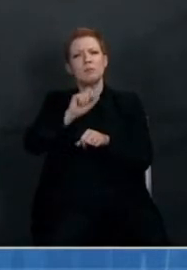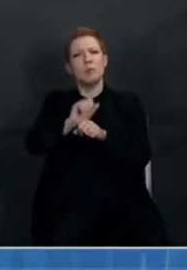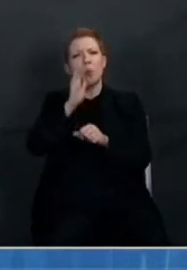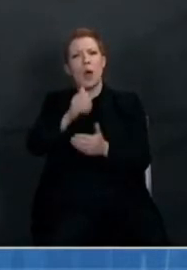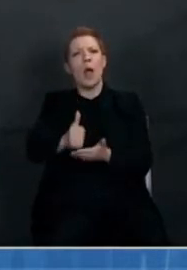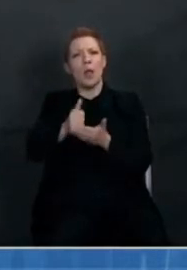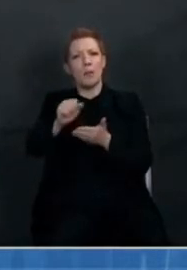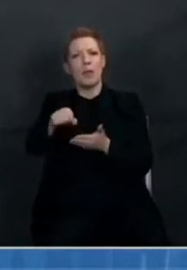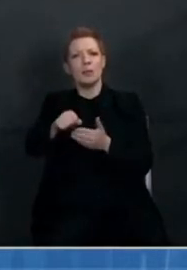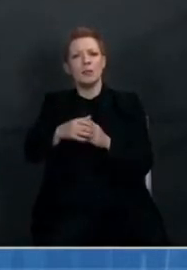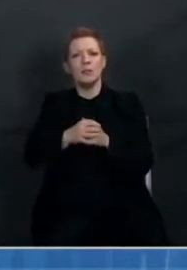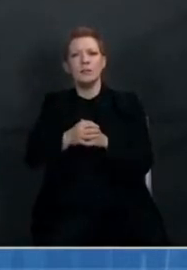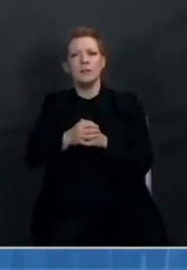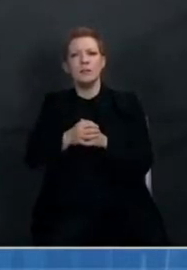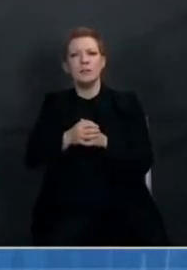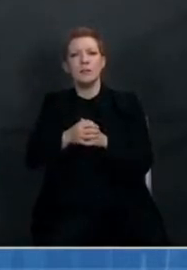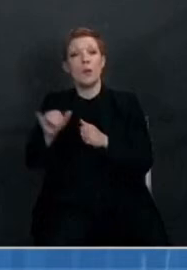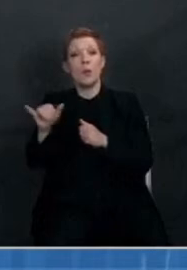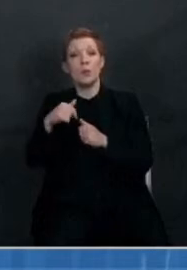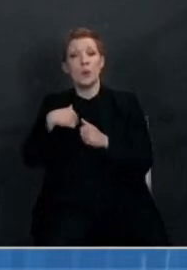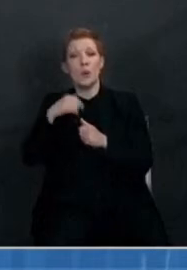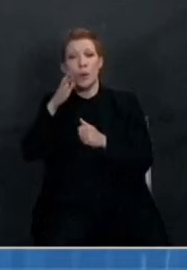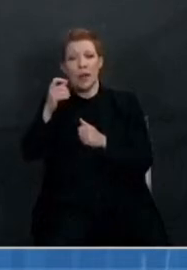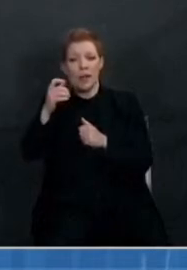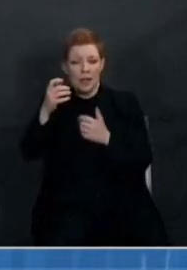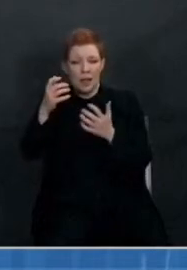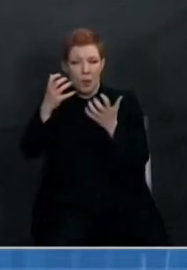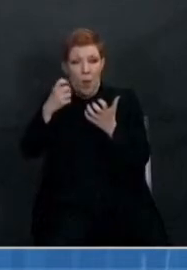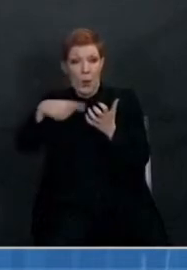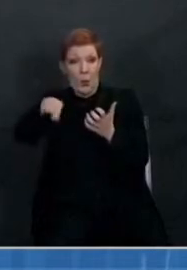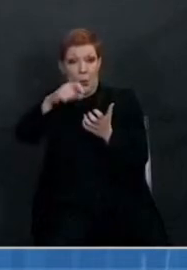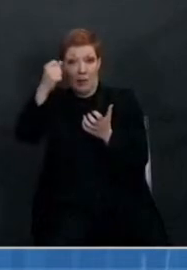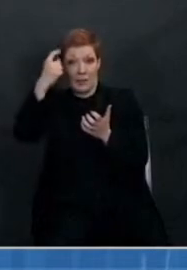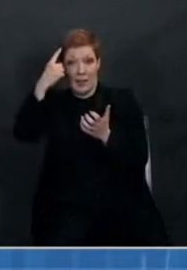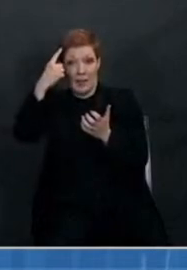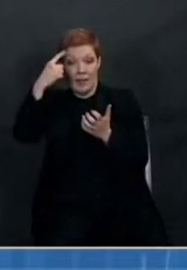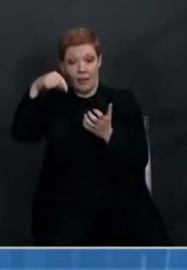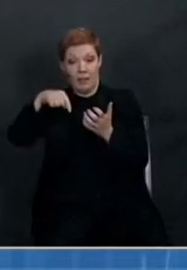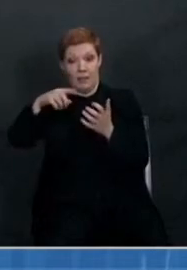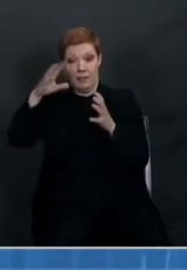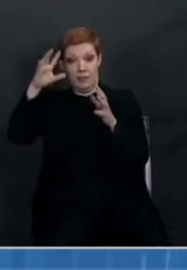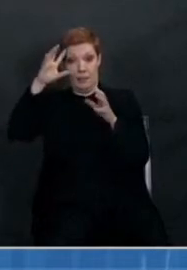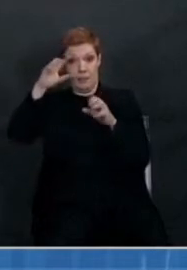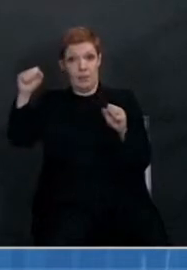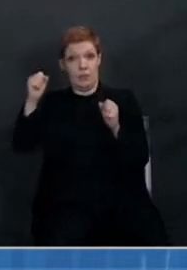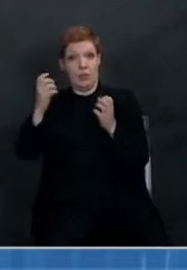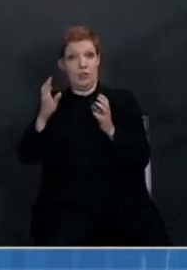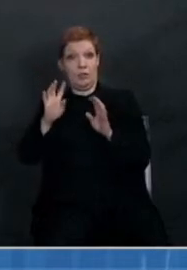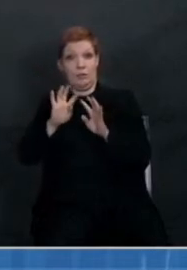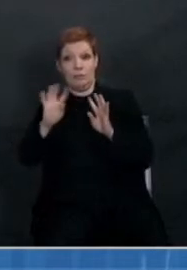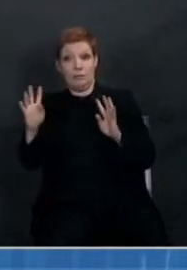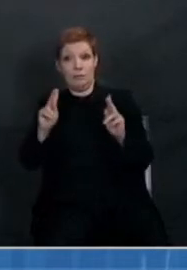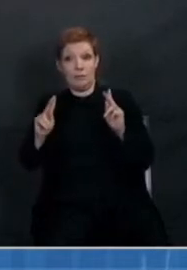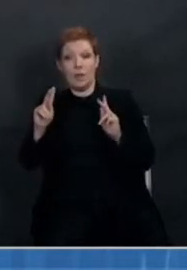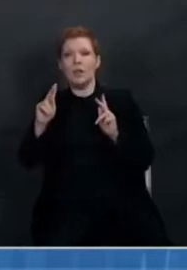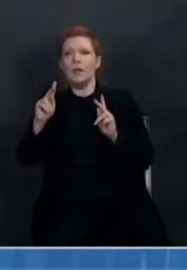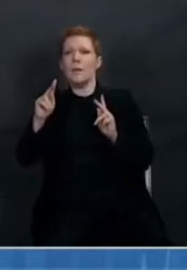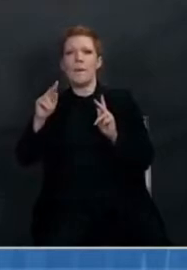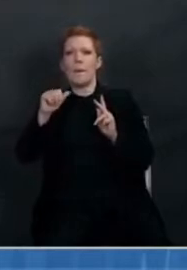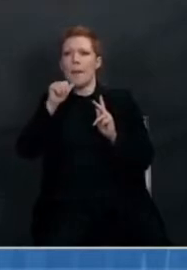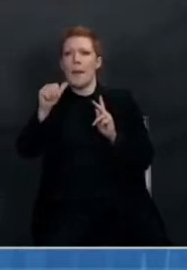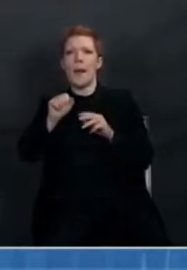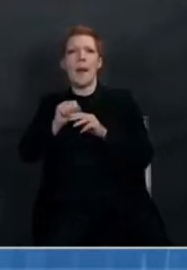help. But I want the public to understand that this administration is not getting ahead of the FDA